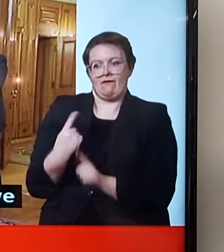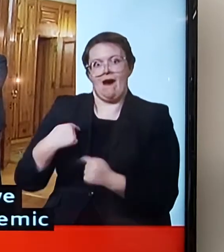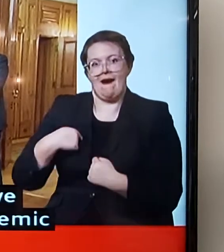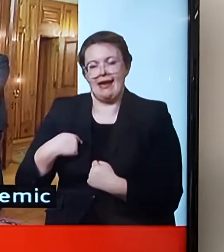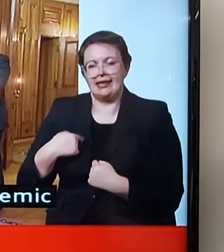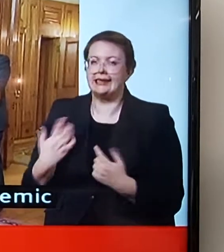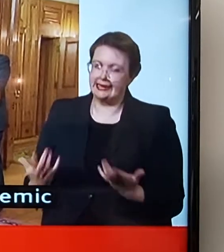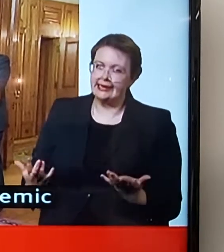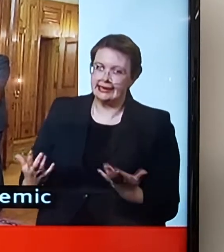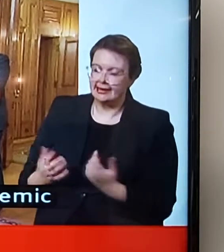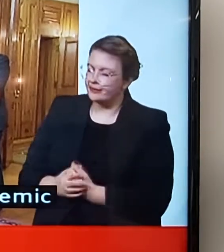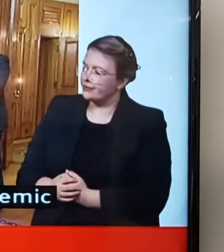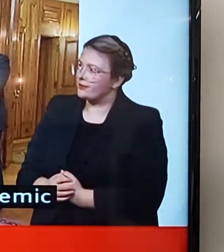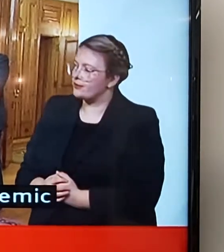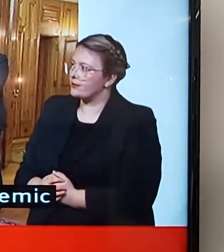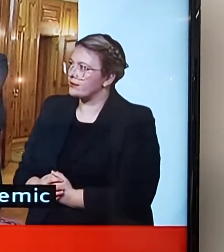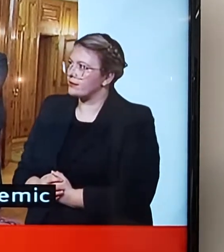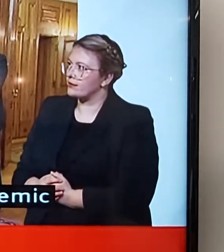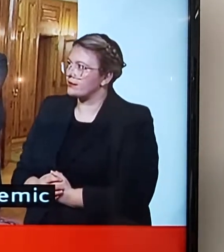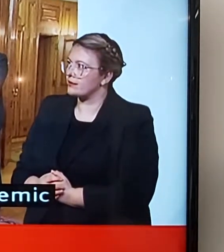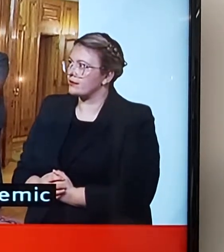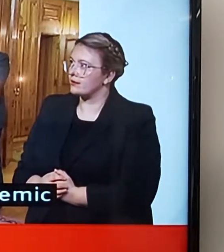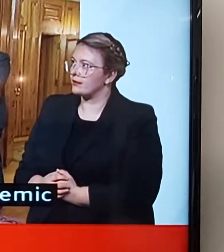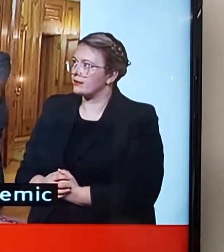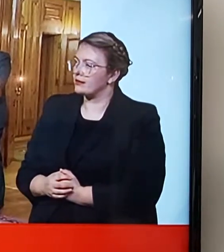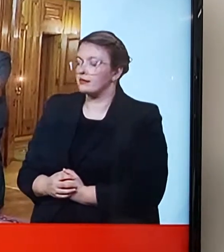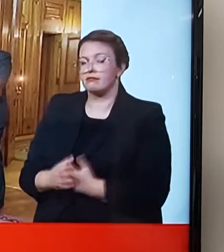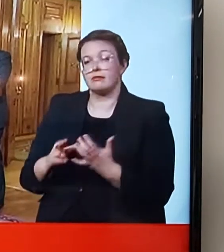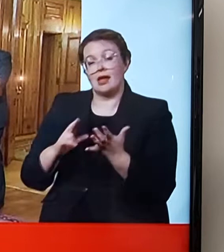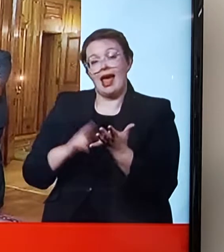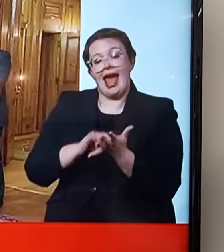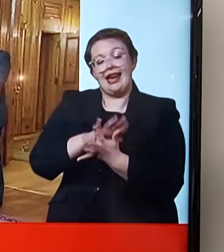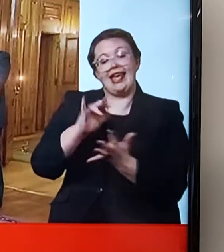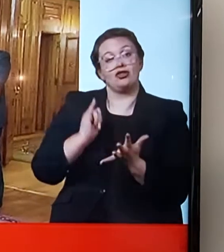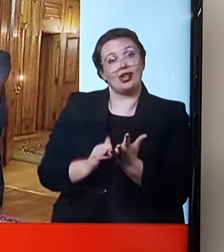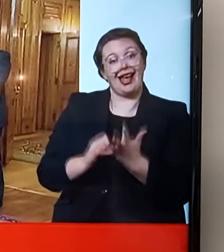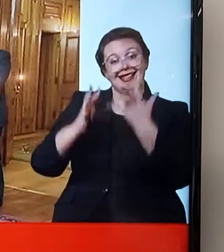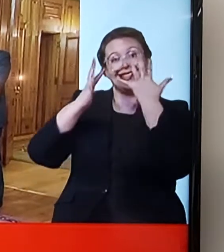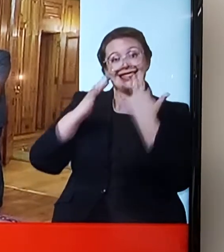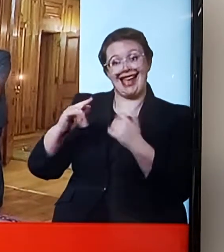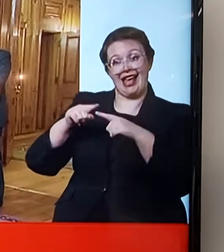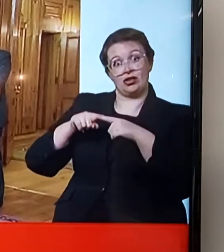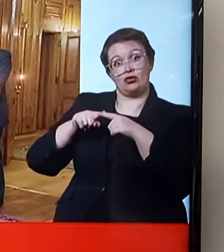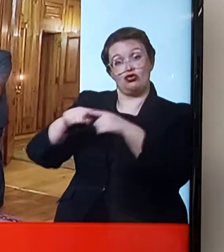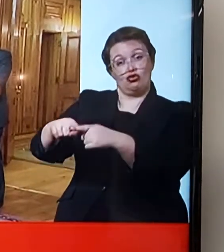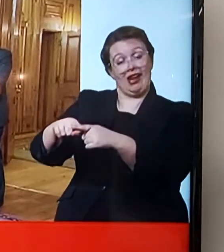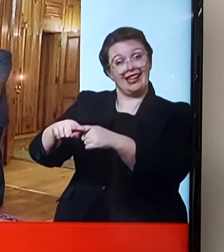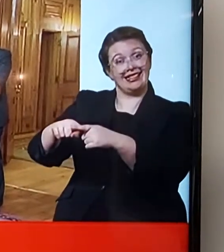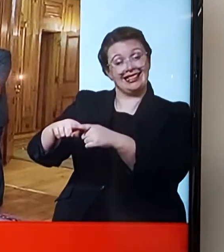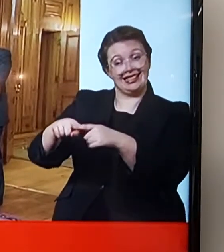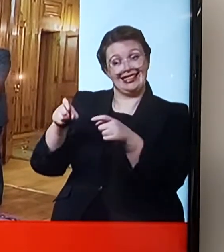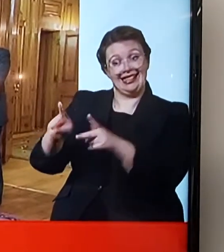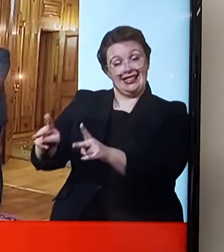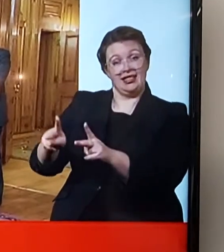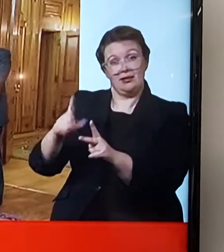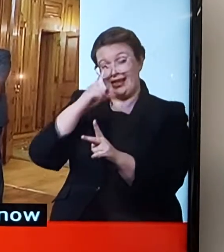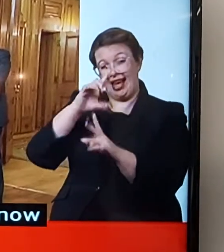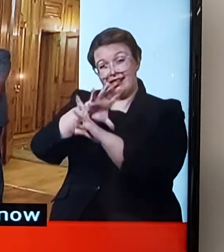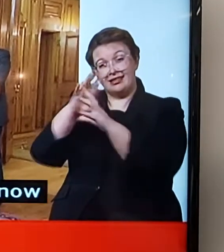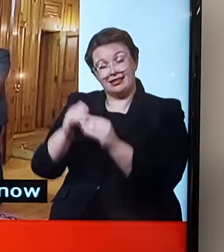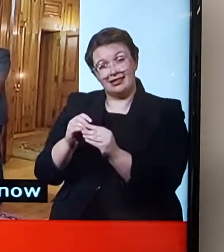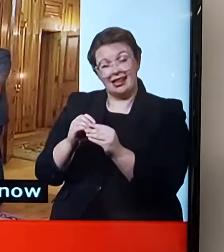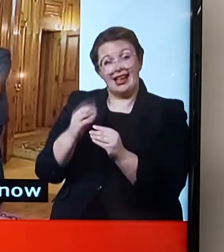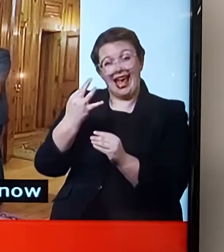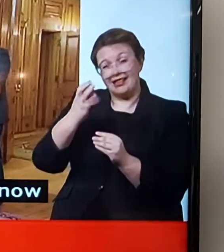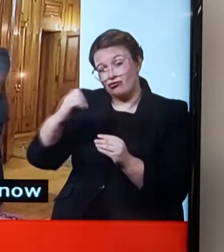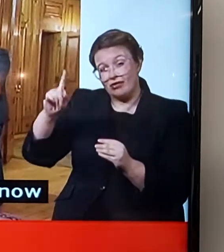NHS Test and Trace is now reaching, I think has a capacity of 800,000 a day. It's